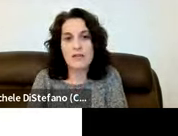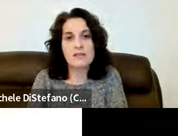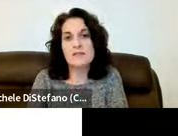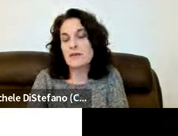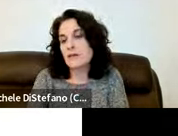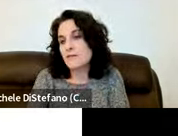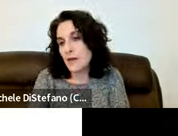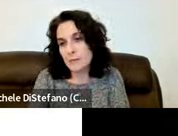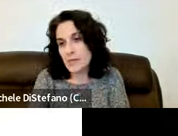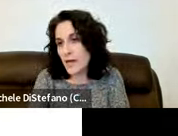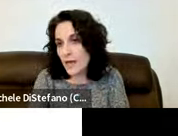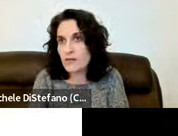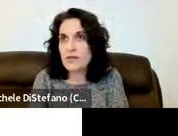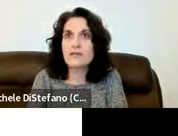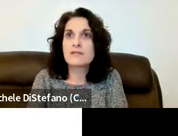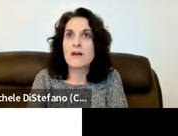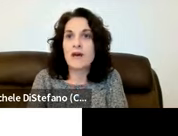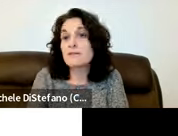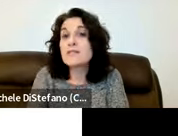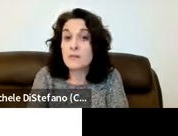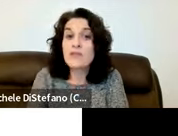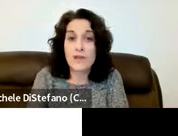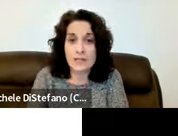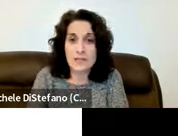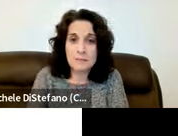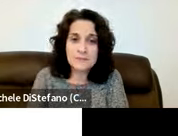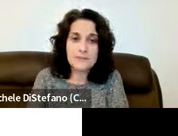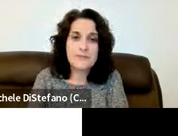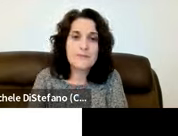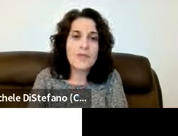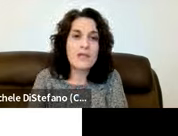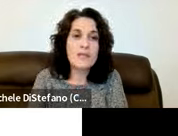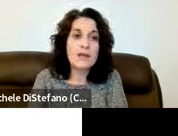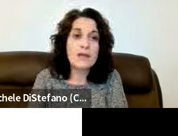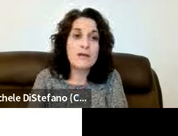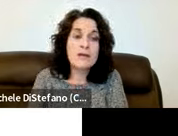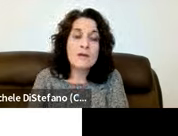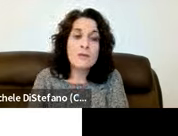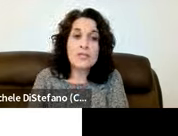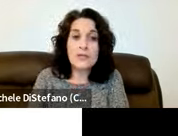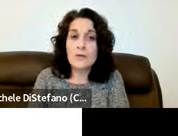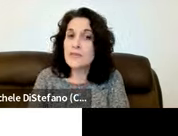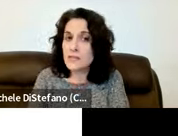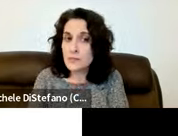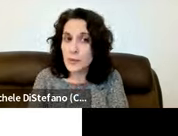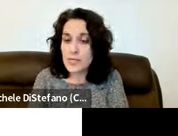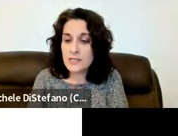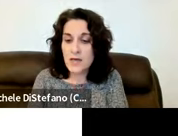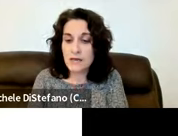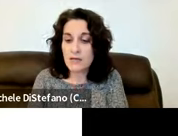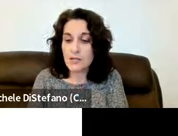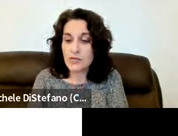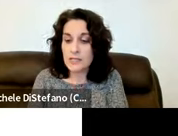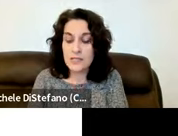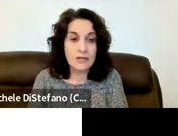restaurants family gatherings uh out to dinner with friends there we do know at this point